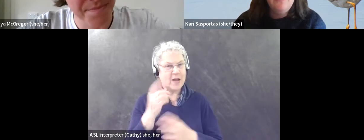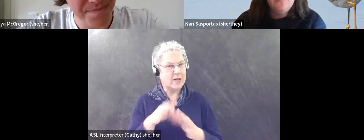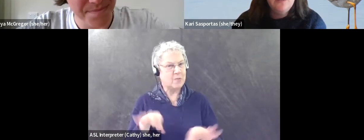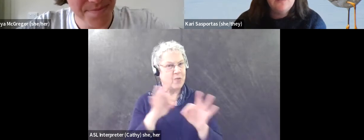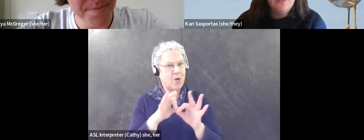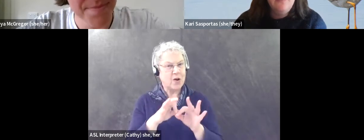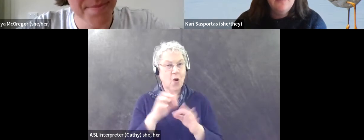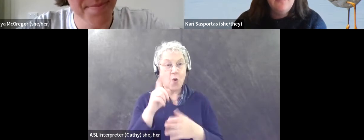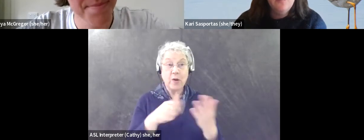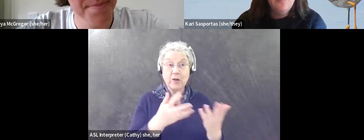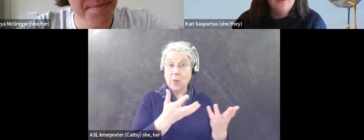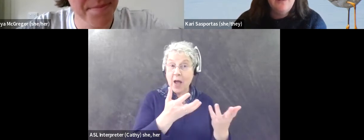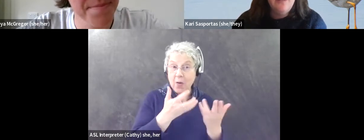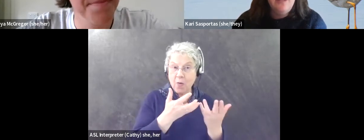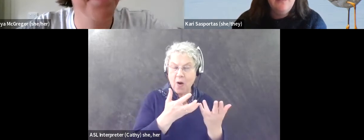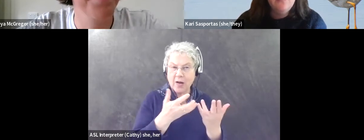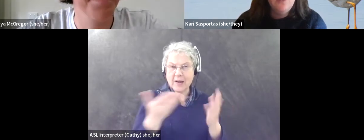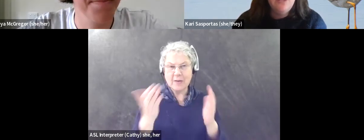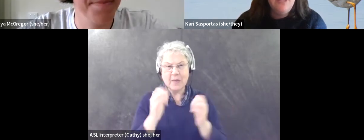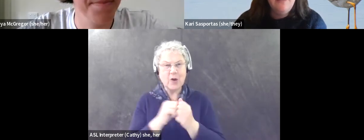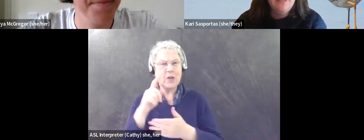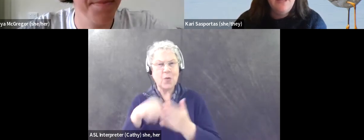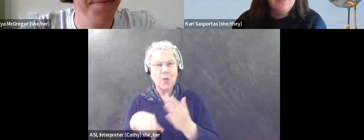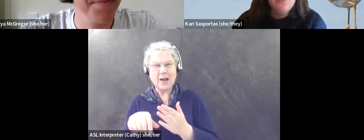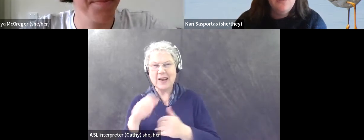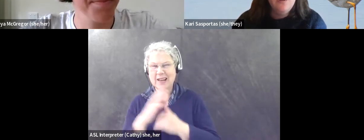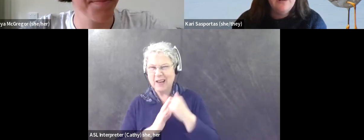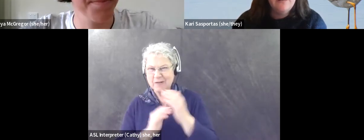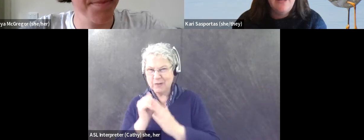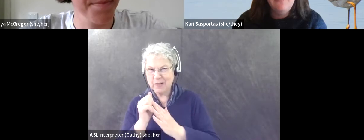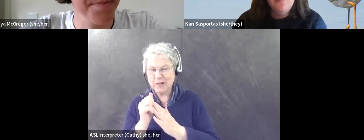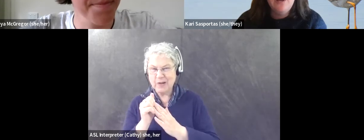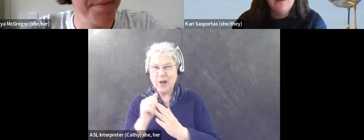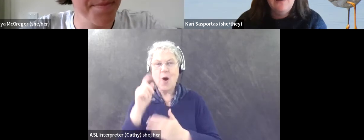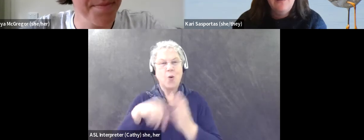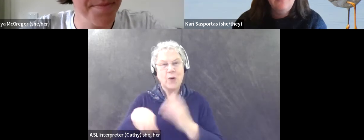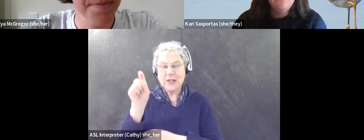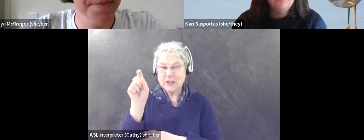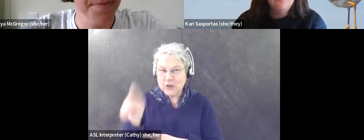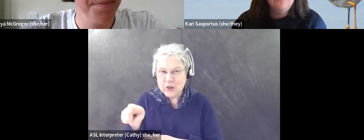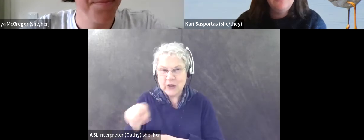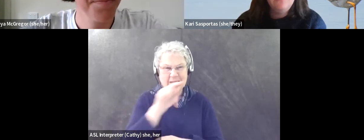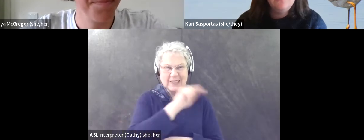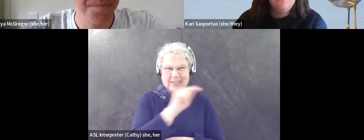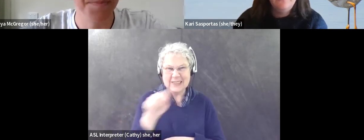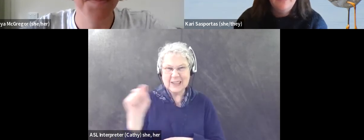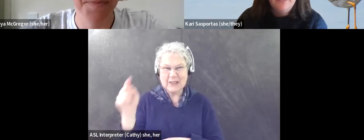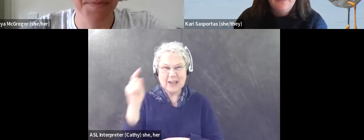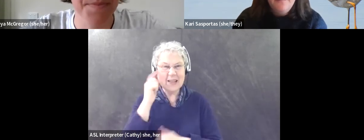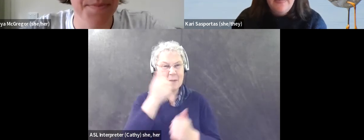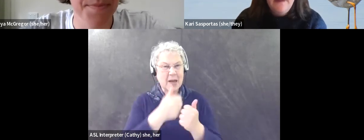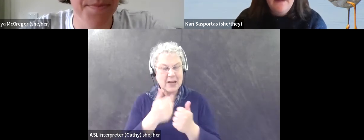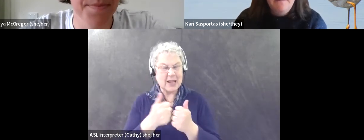I want to wear and what I feel comfortable wearing and what I think I should wear or have to wear for the conditions. So,